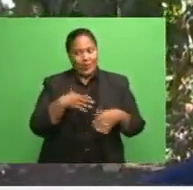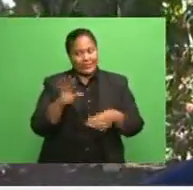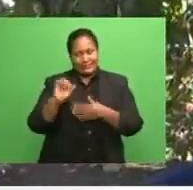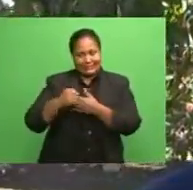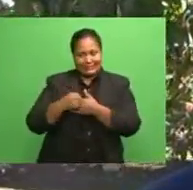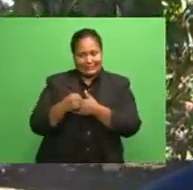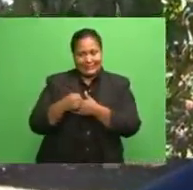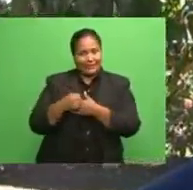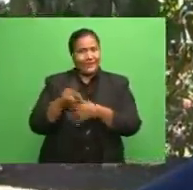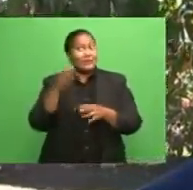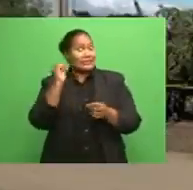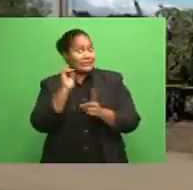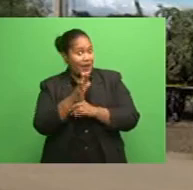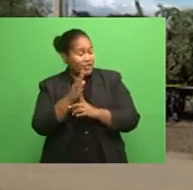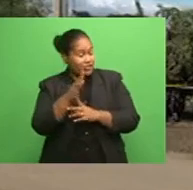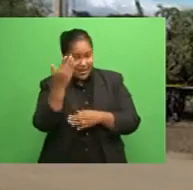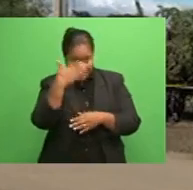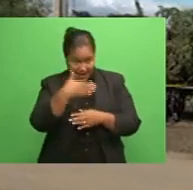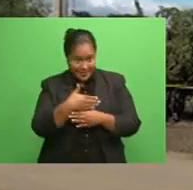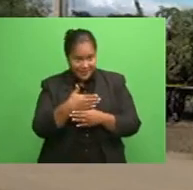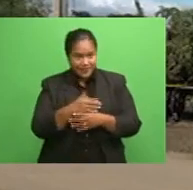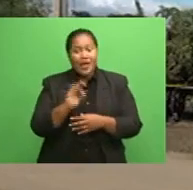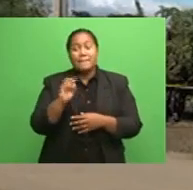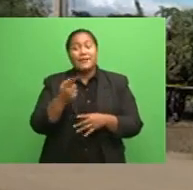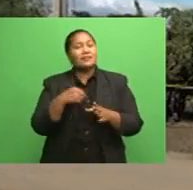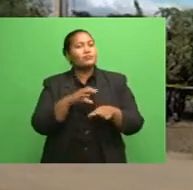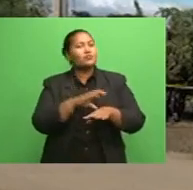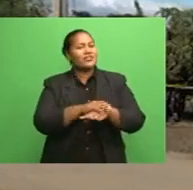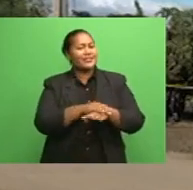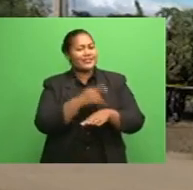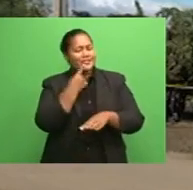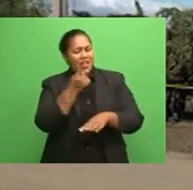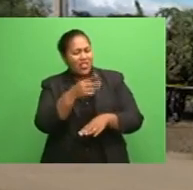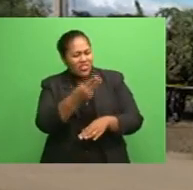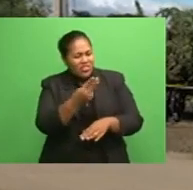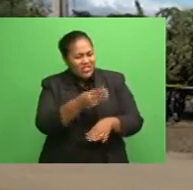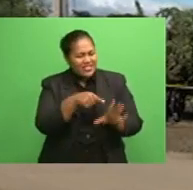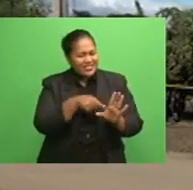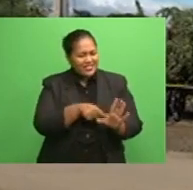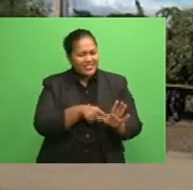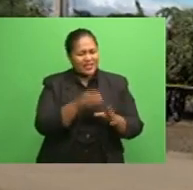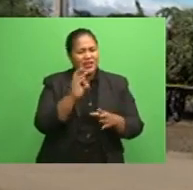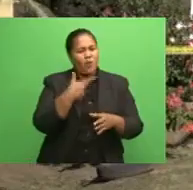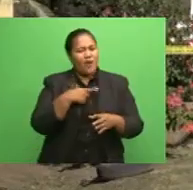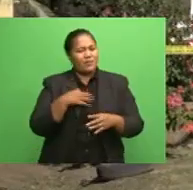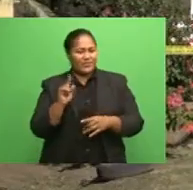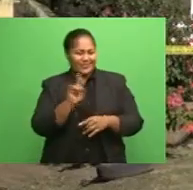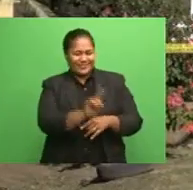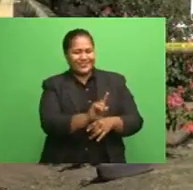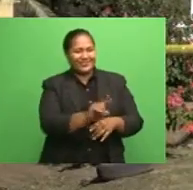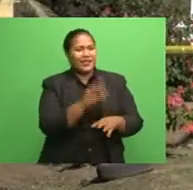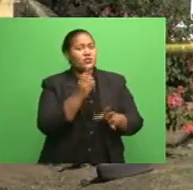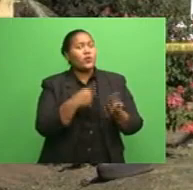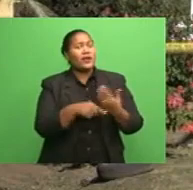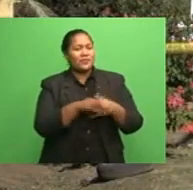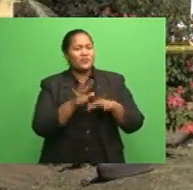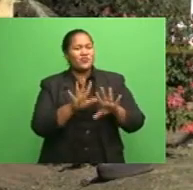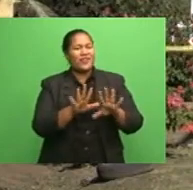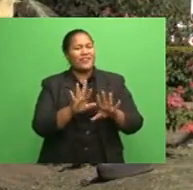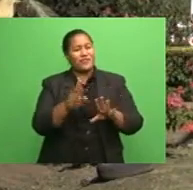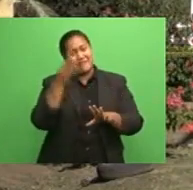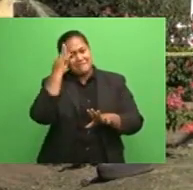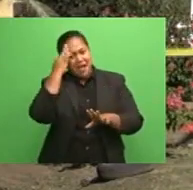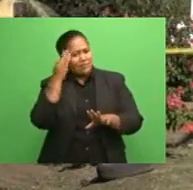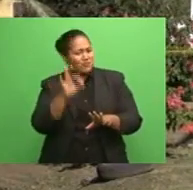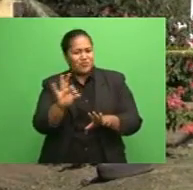especially at night. According to police, the 13-year-old was alone at the time of the incident. She was waiting for her mother, who was